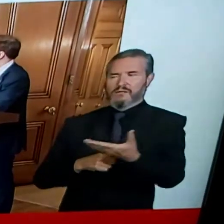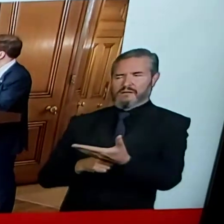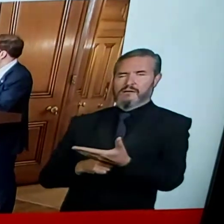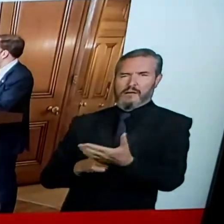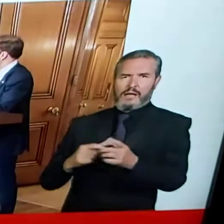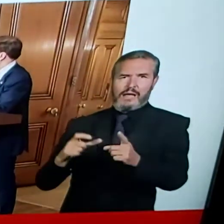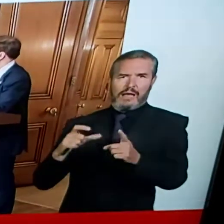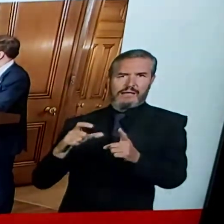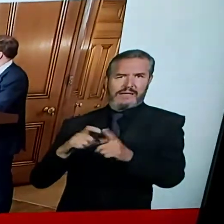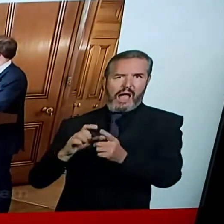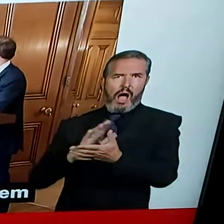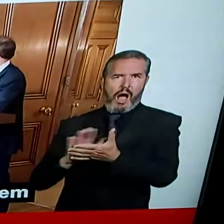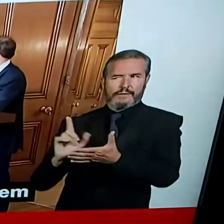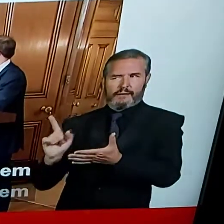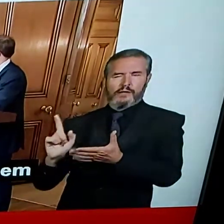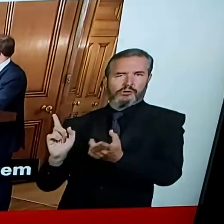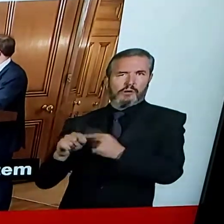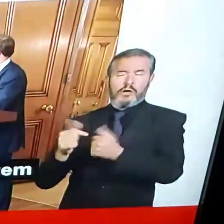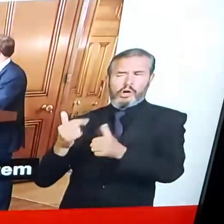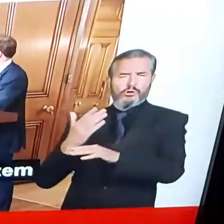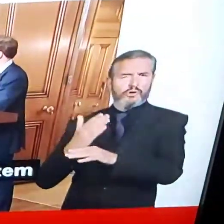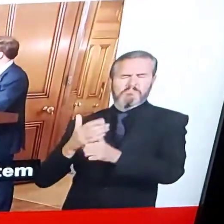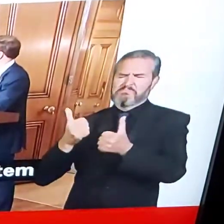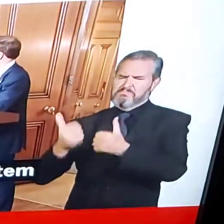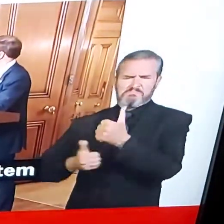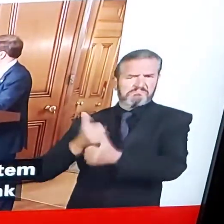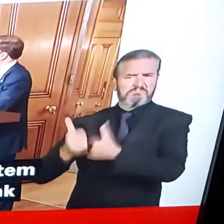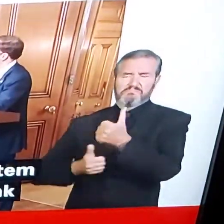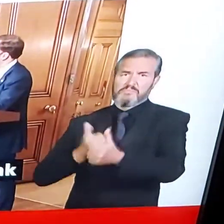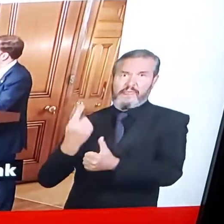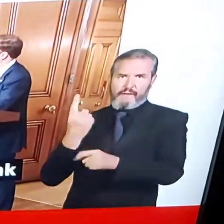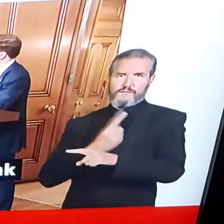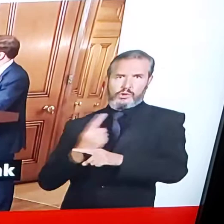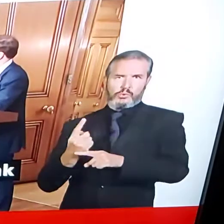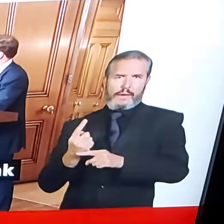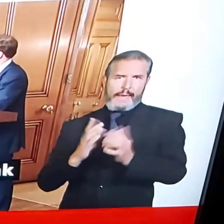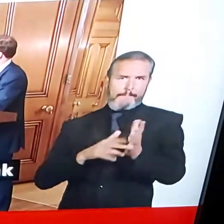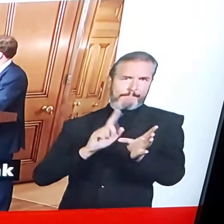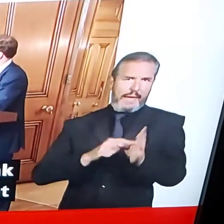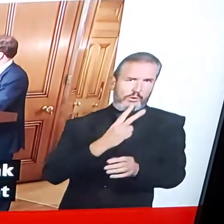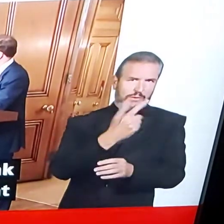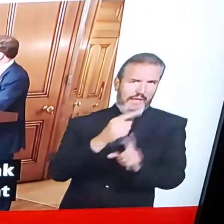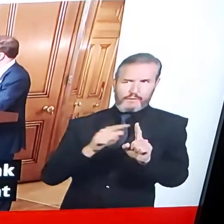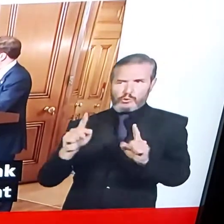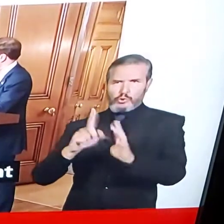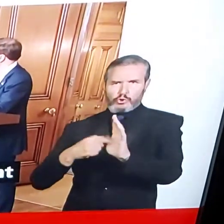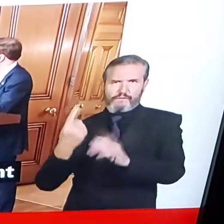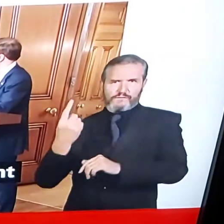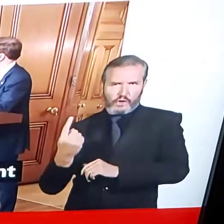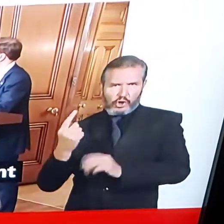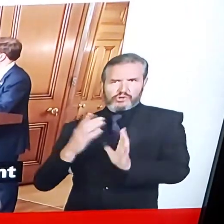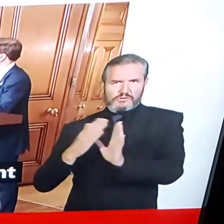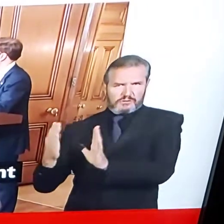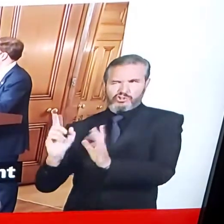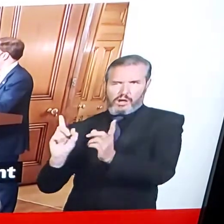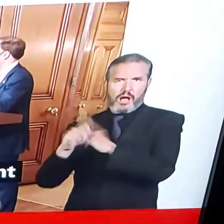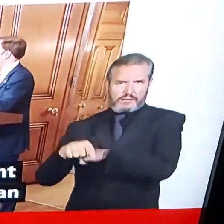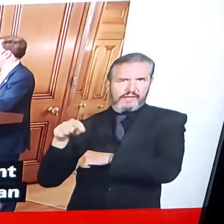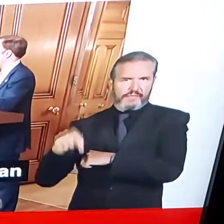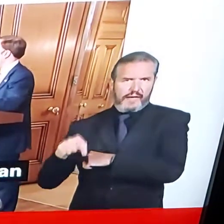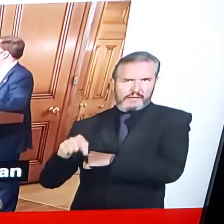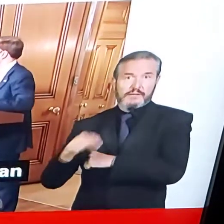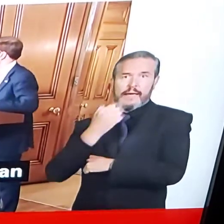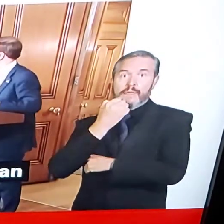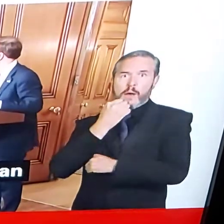Speak now to our new political correspondent Vicky Young. I'm thinking how much pressure is the government up there over the two weeks. I think the